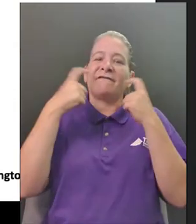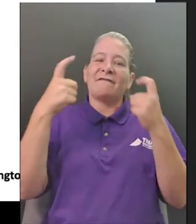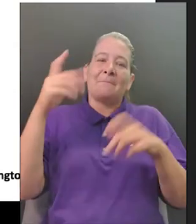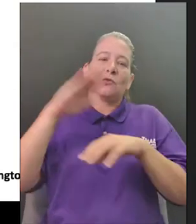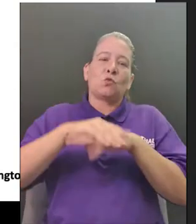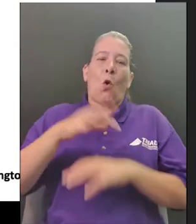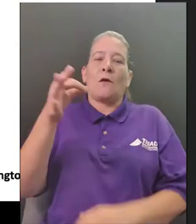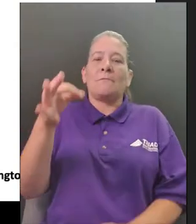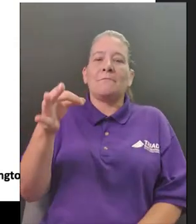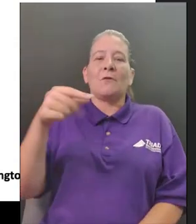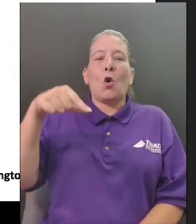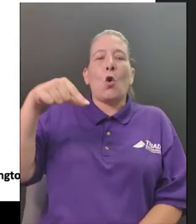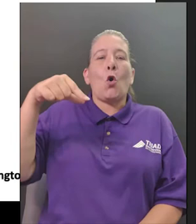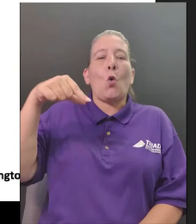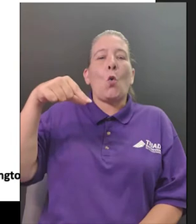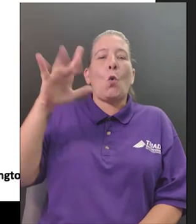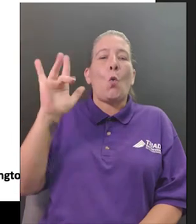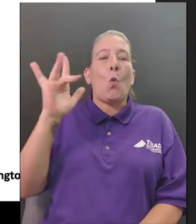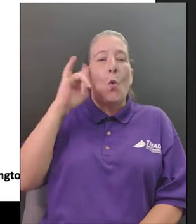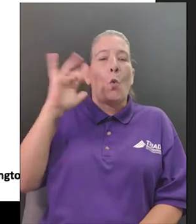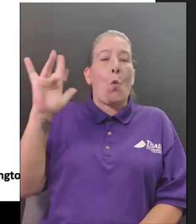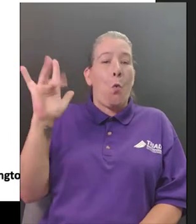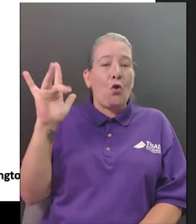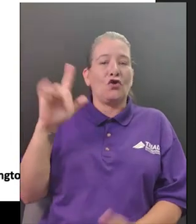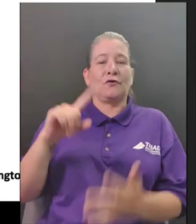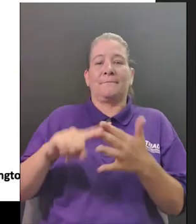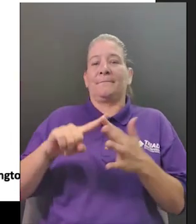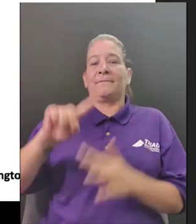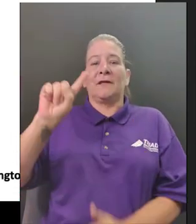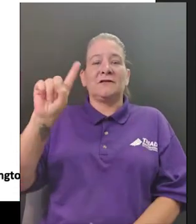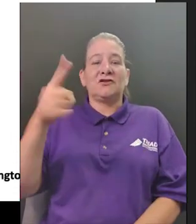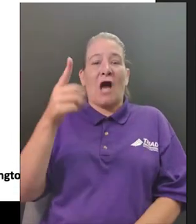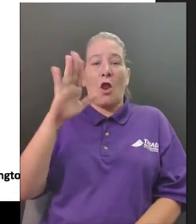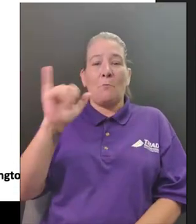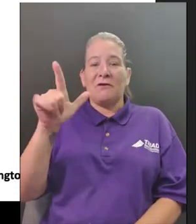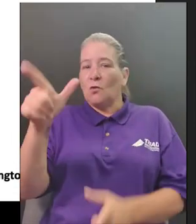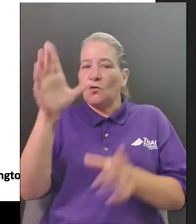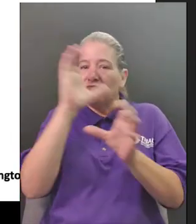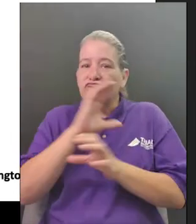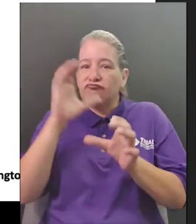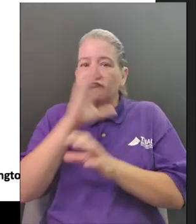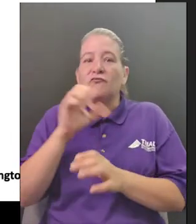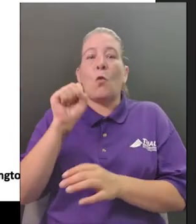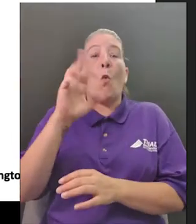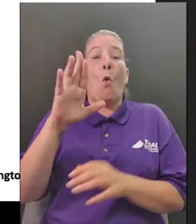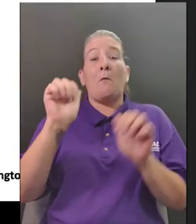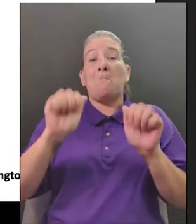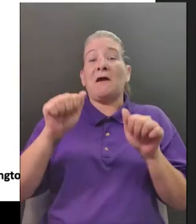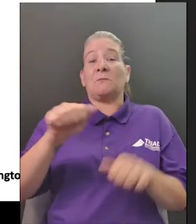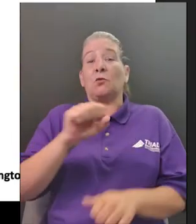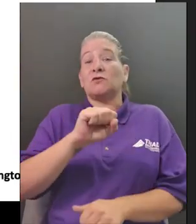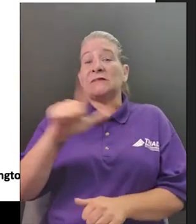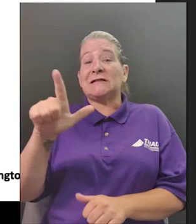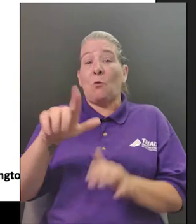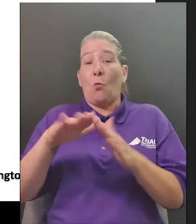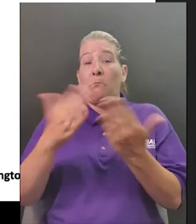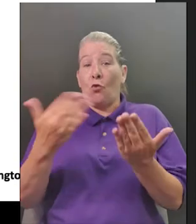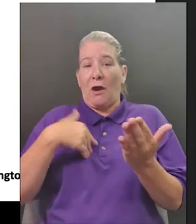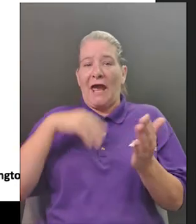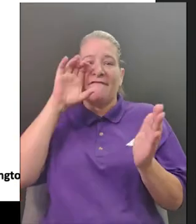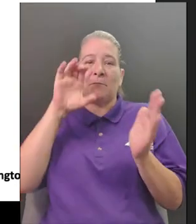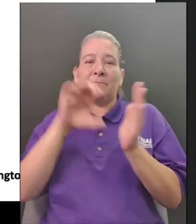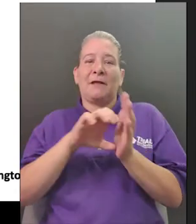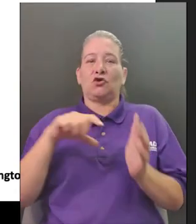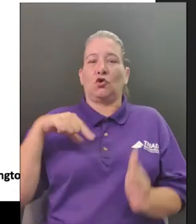feel good when it was the dead of winter and people were hungry and cold so she had a